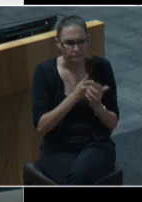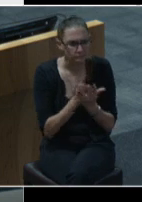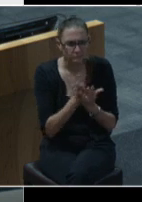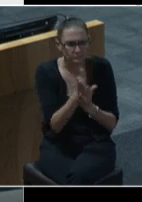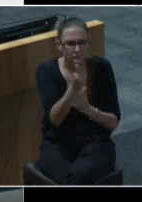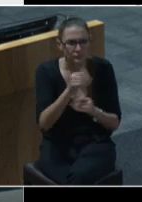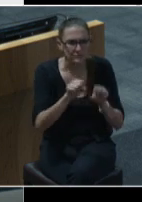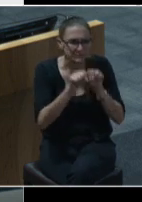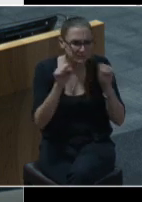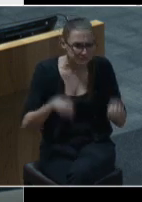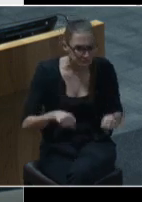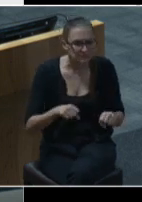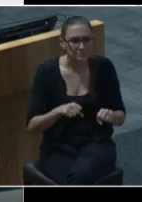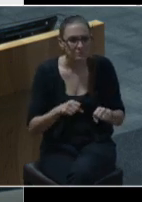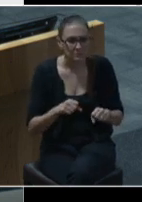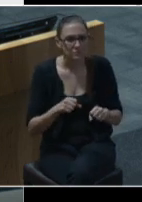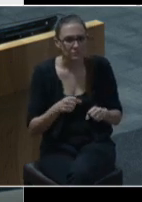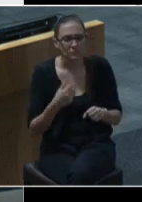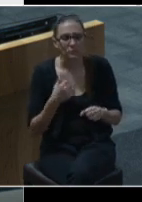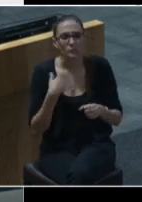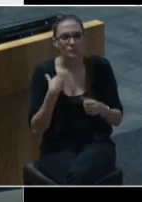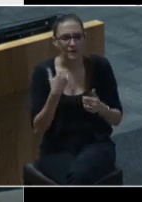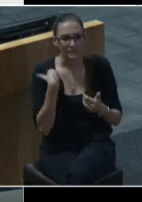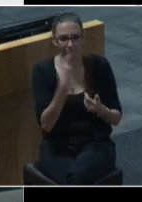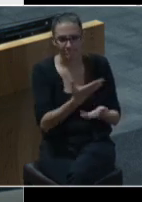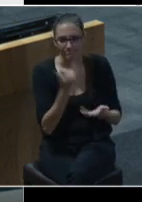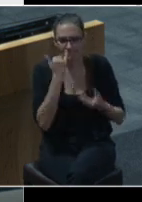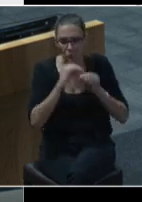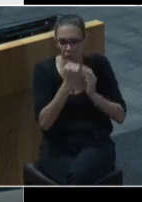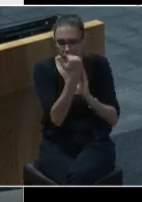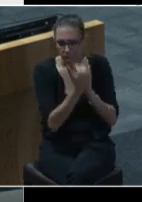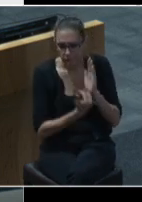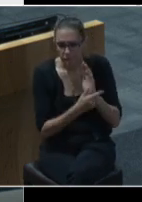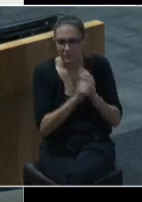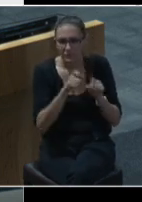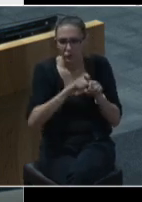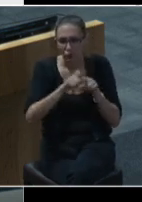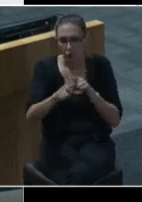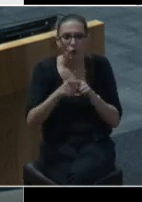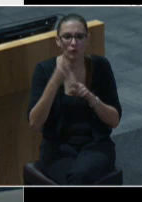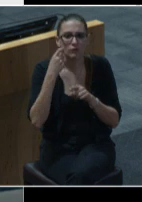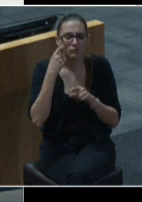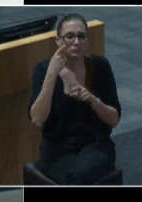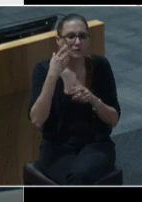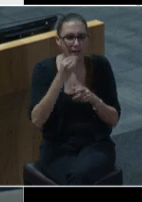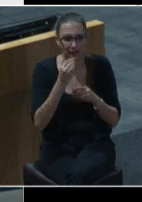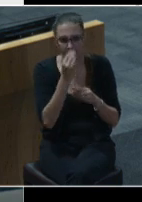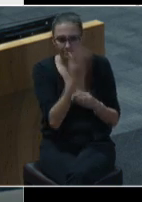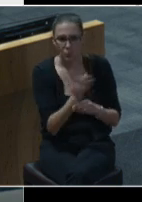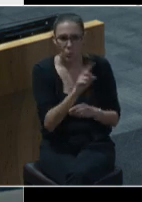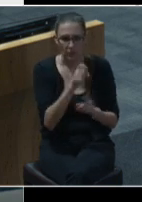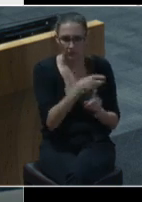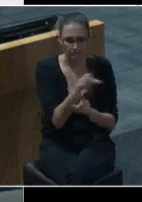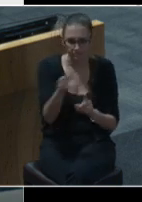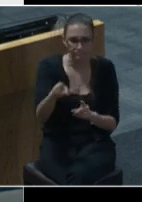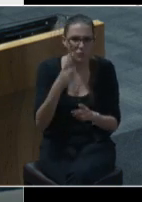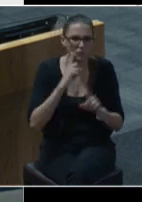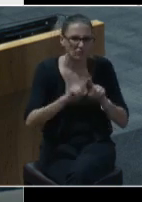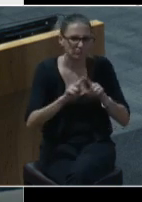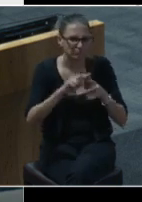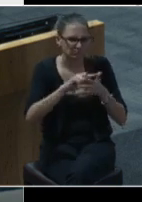community care to be able to get them to call the numbers that they need to call or direct them into where they need to go to get the testing